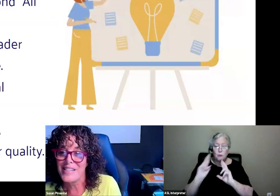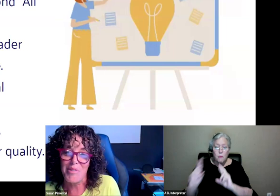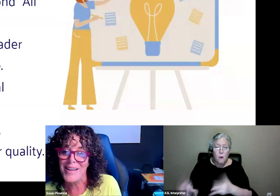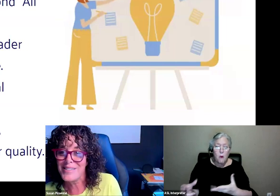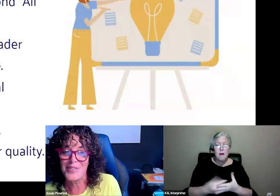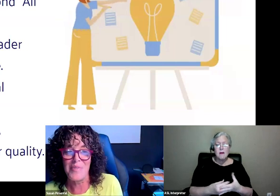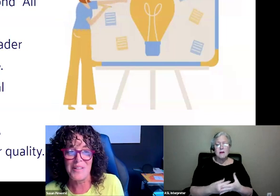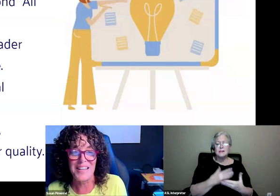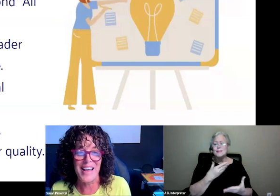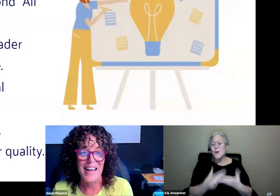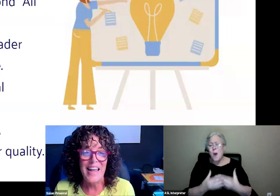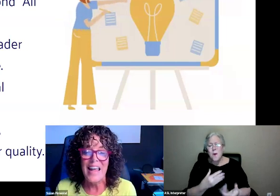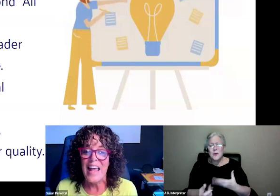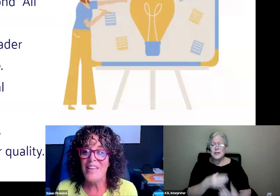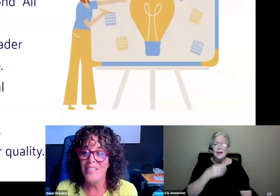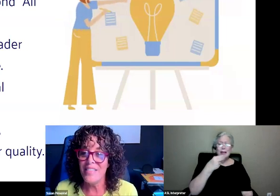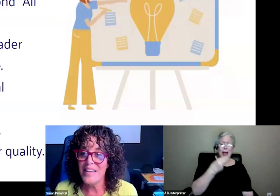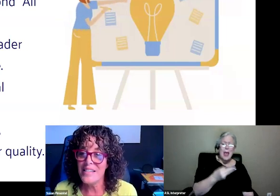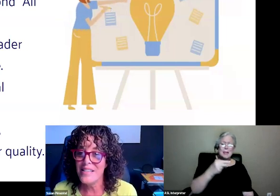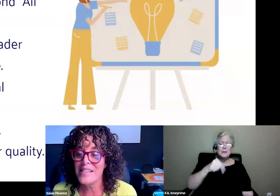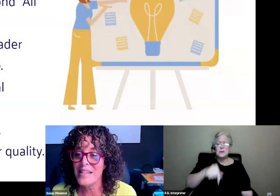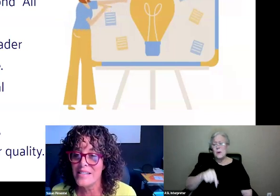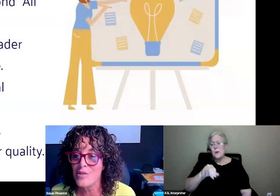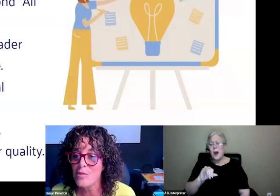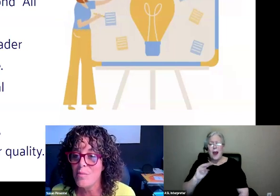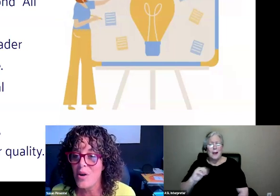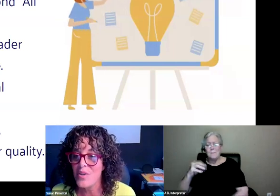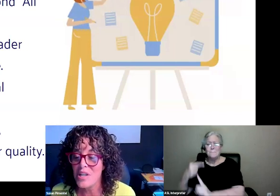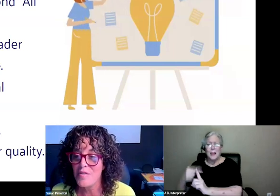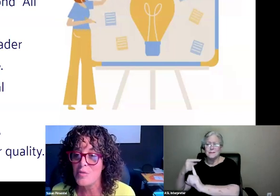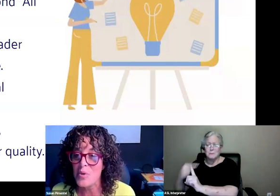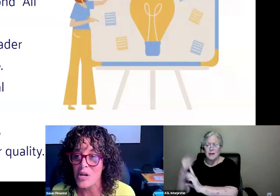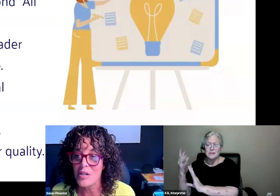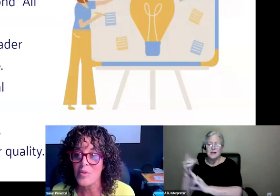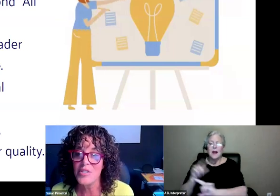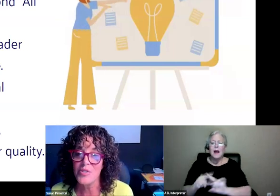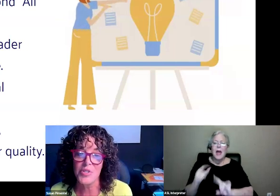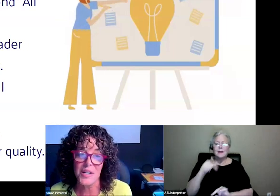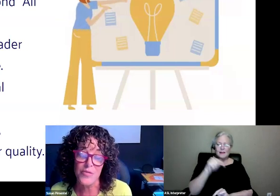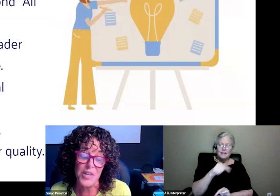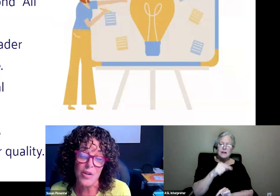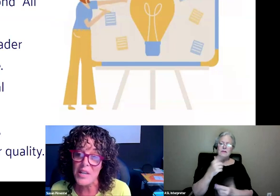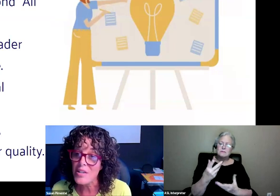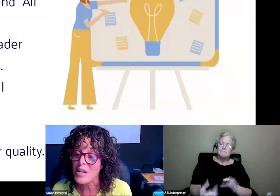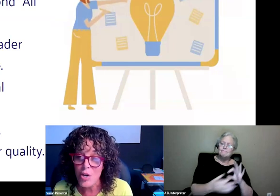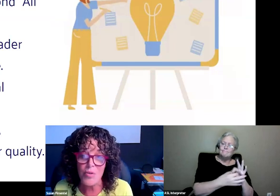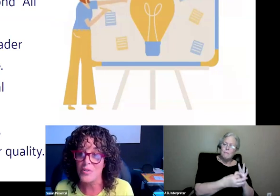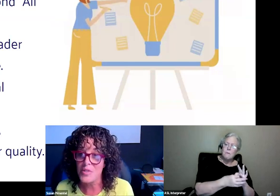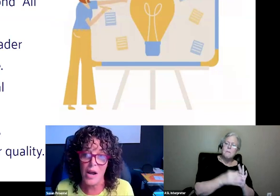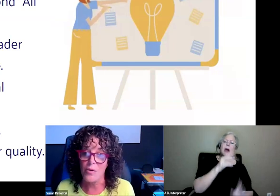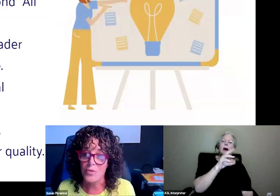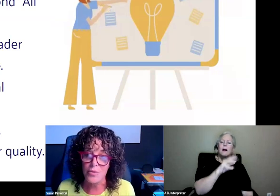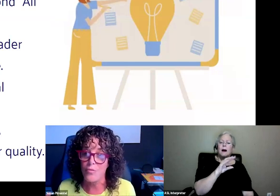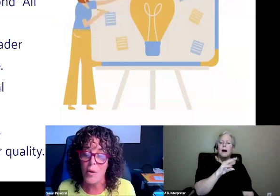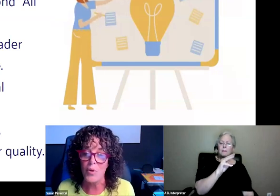plus plus or something like that. And the other thing is, and this gets to Meredith and David's book, which is the science of greening. begin to hear